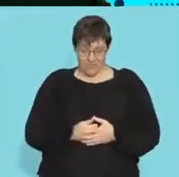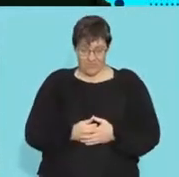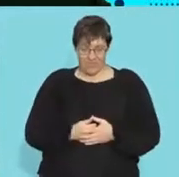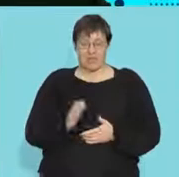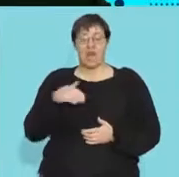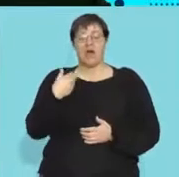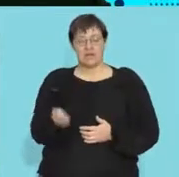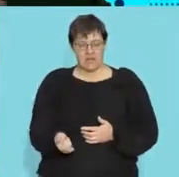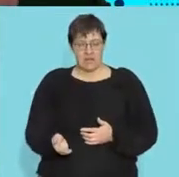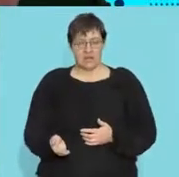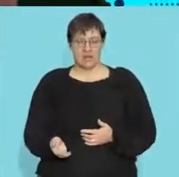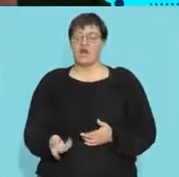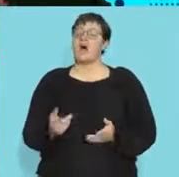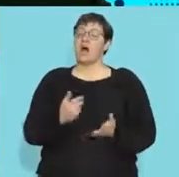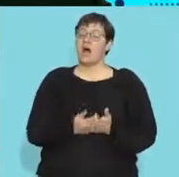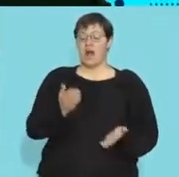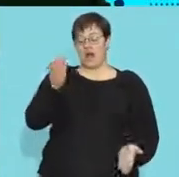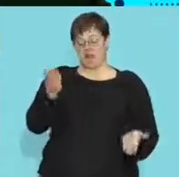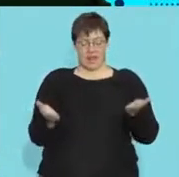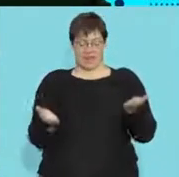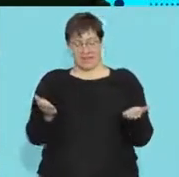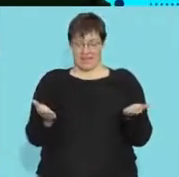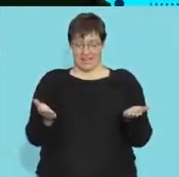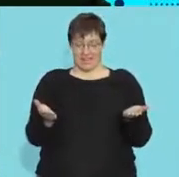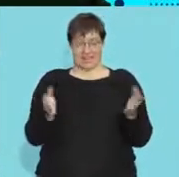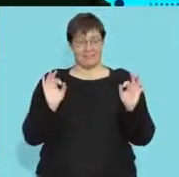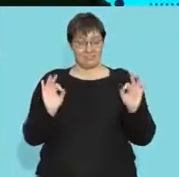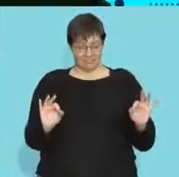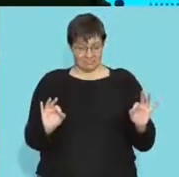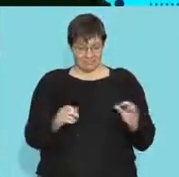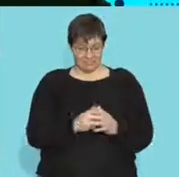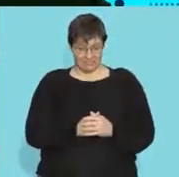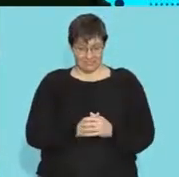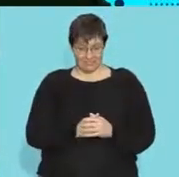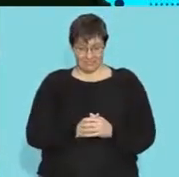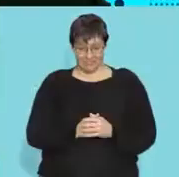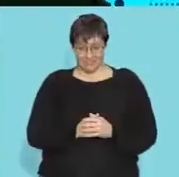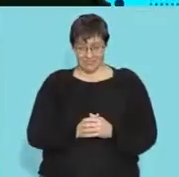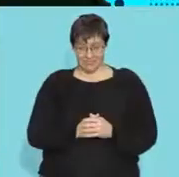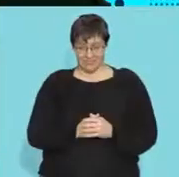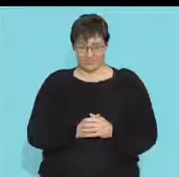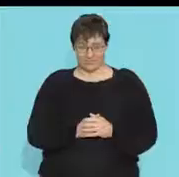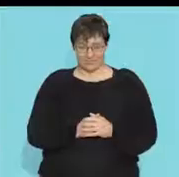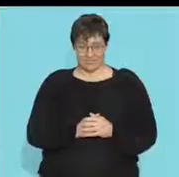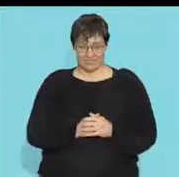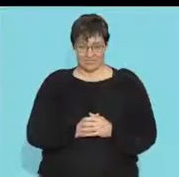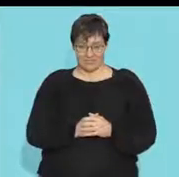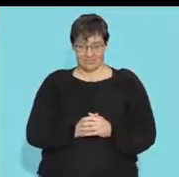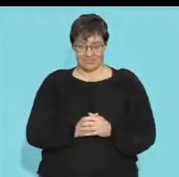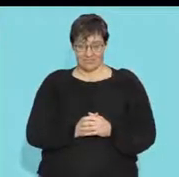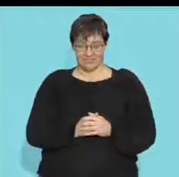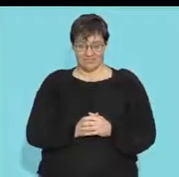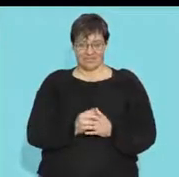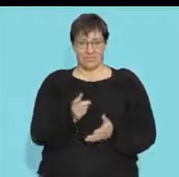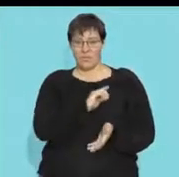a while what happens when the levels equalize when my carbon dioxide gets back to